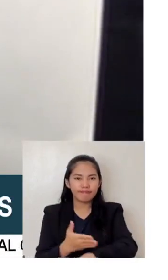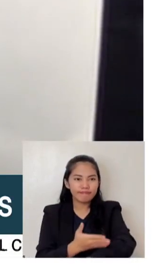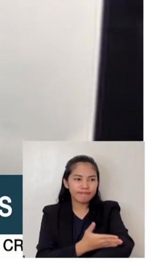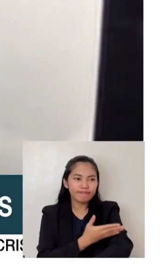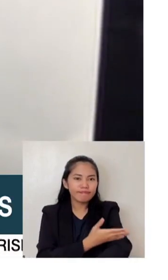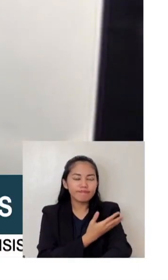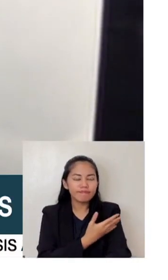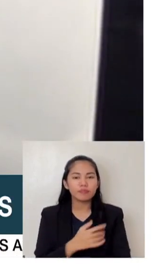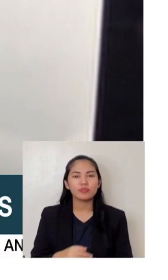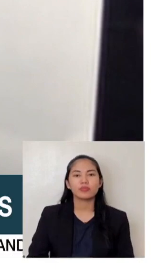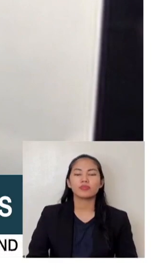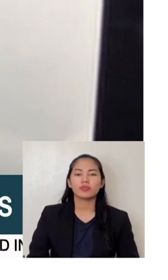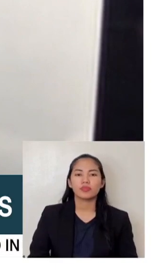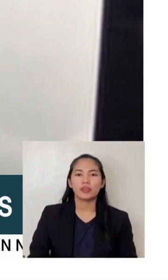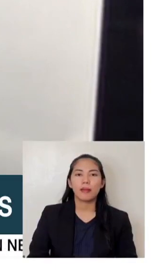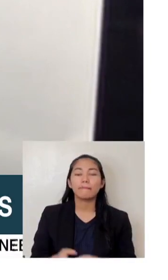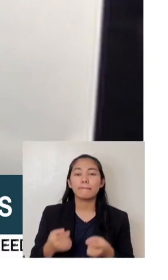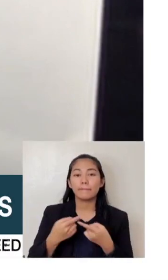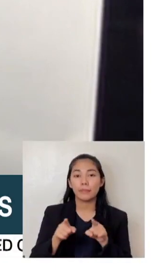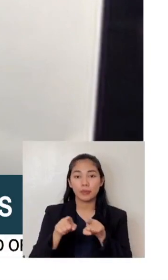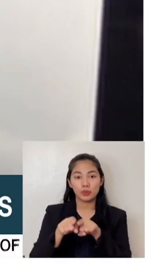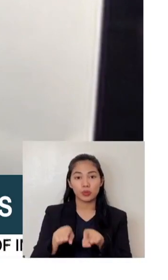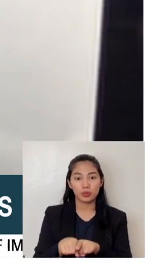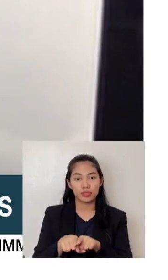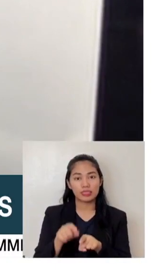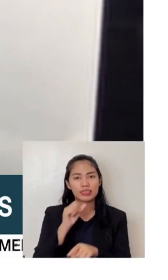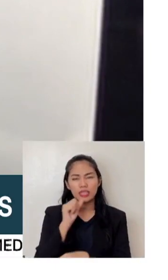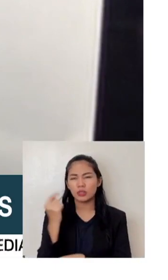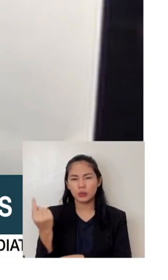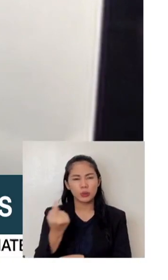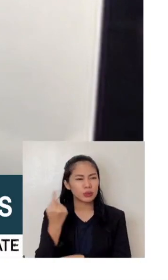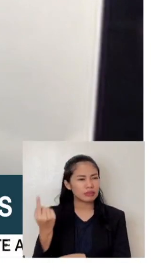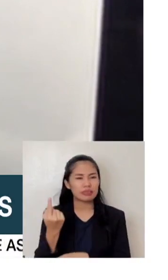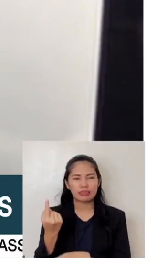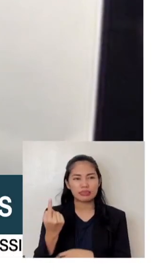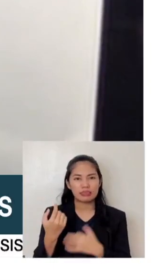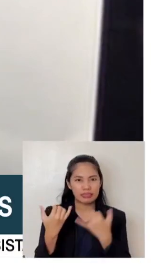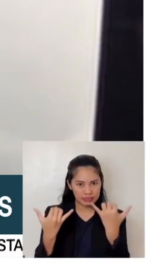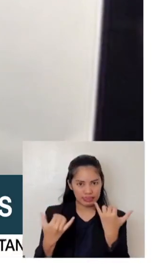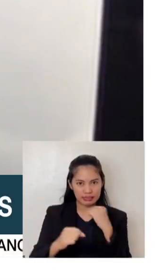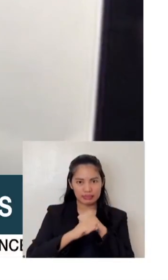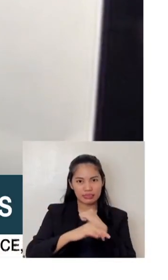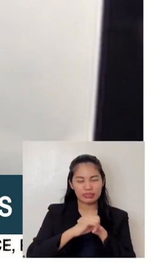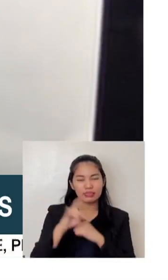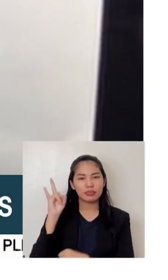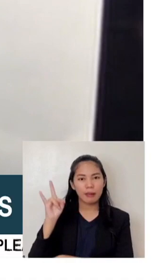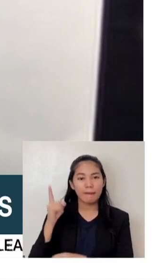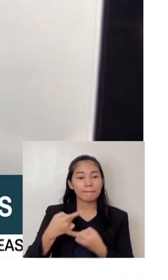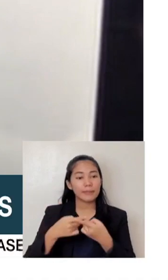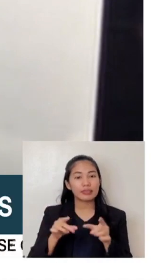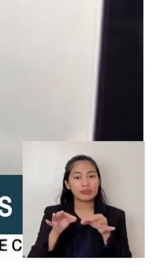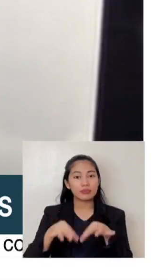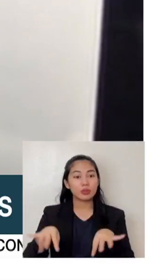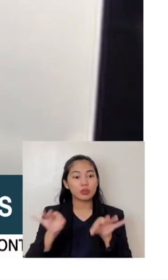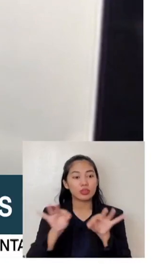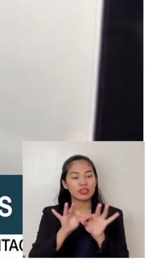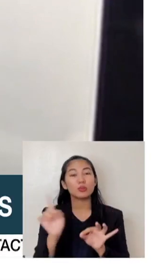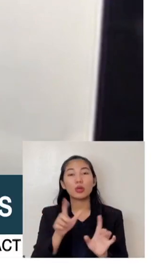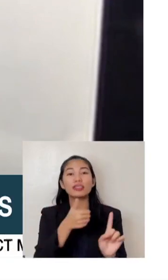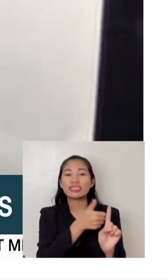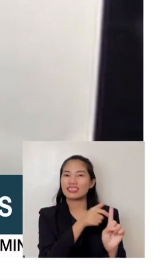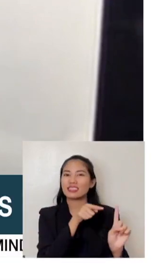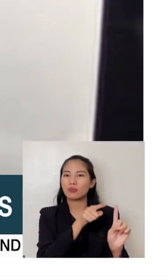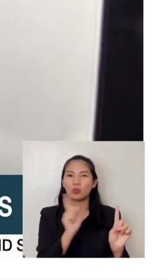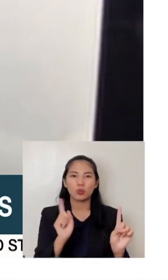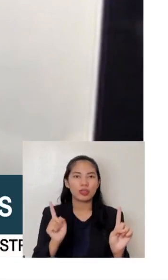in the campaign. But also, I think it's not just about the campaign, what she really stands for at this point